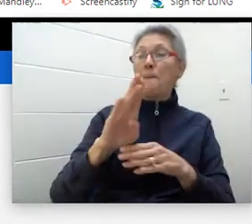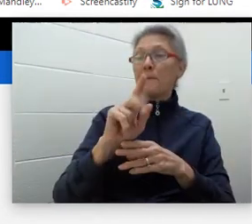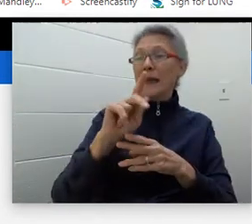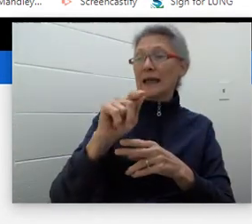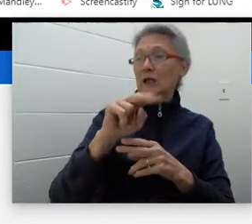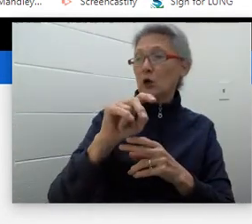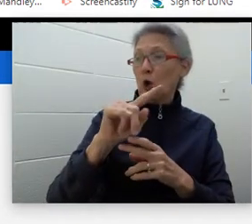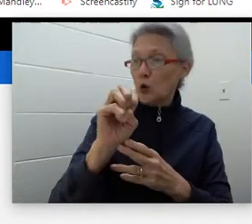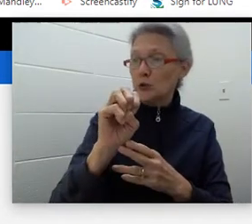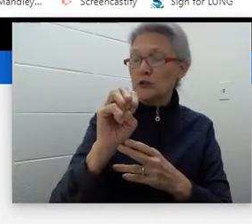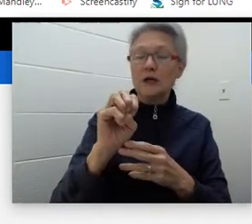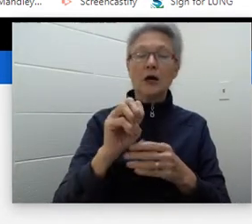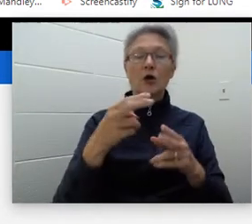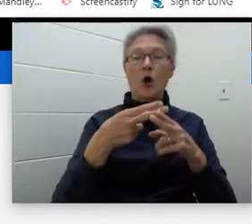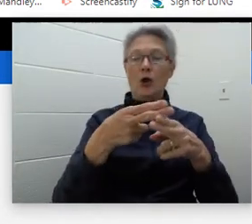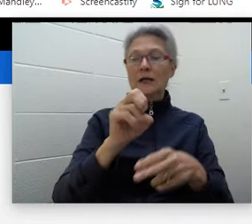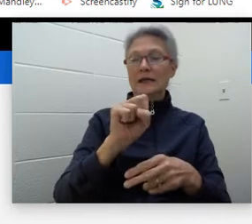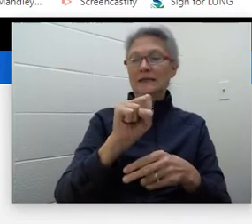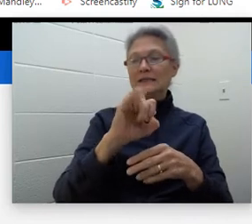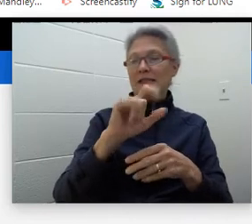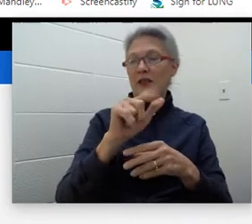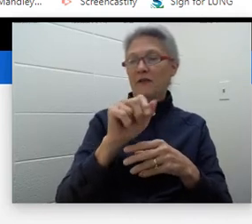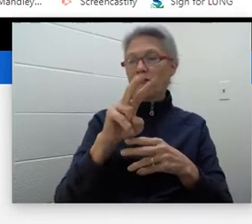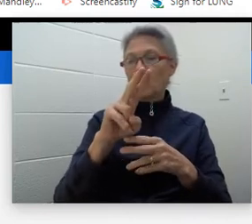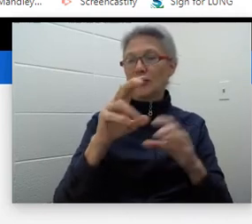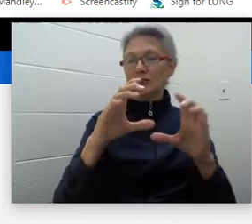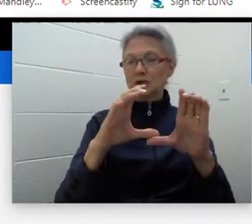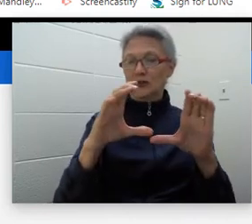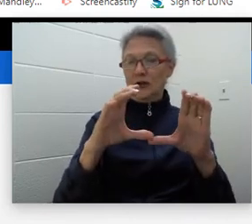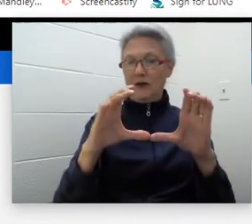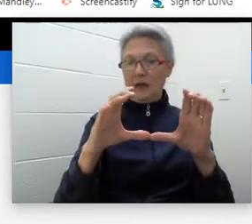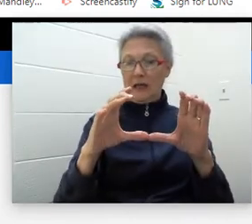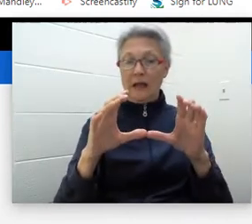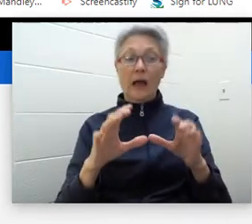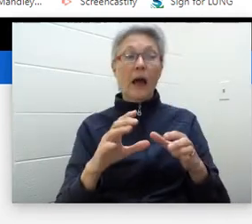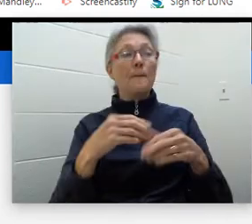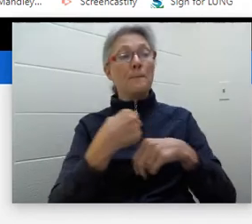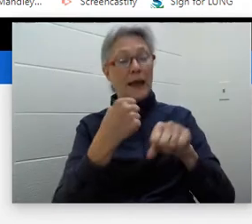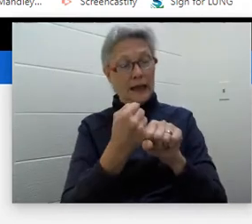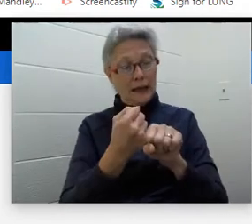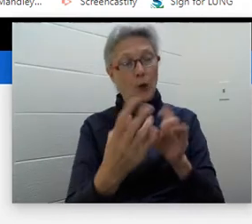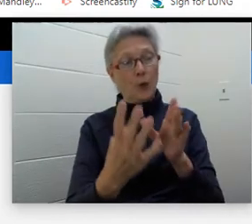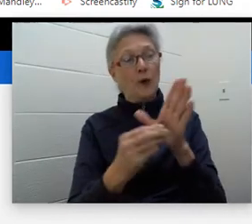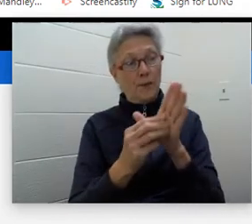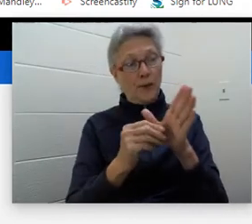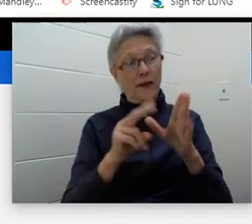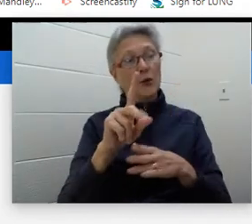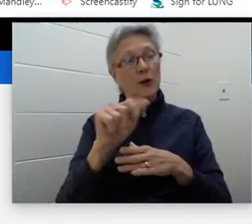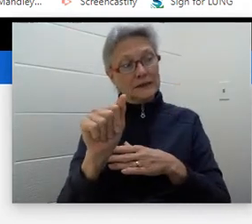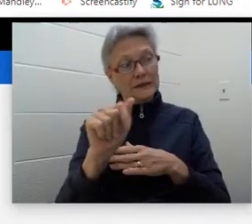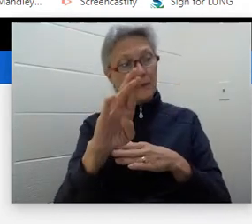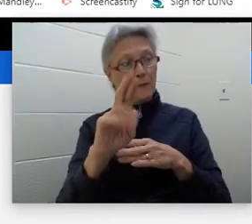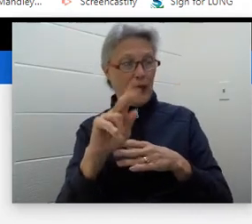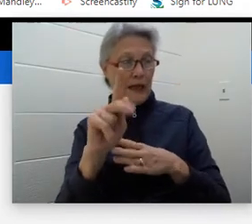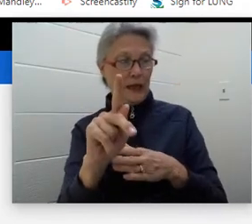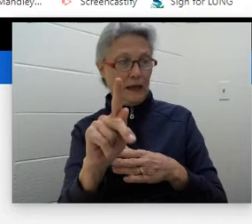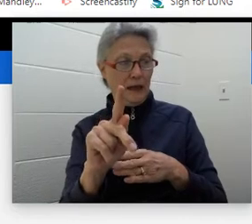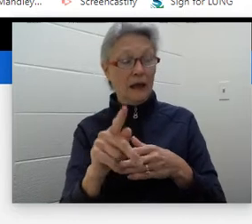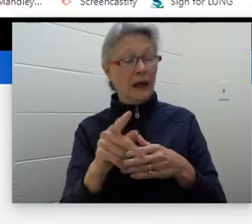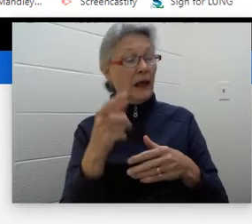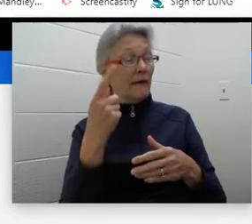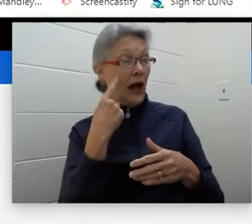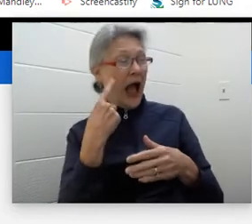government. So, how is this piece of paper and this piece of silver linked together? If you could read underneath that $1, what does it say?